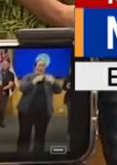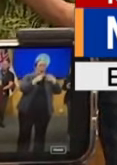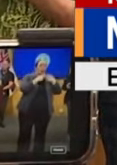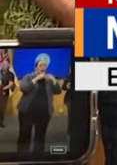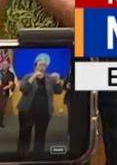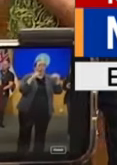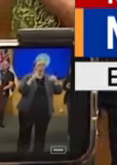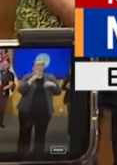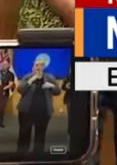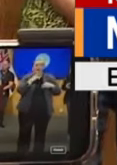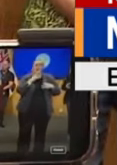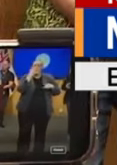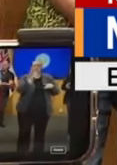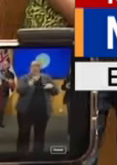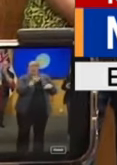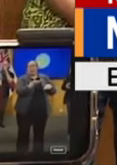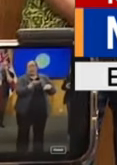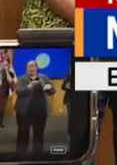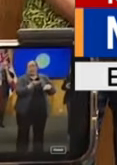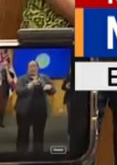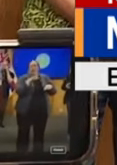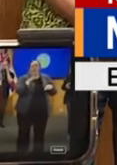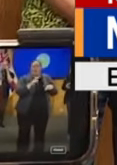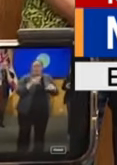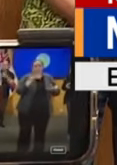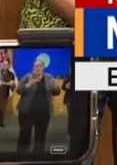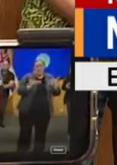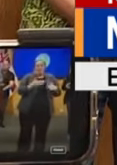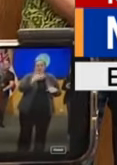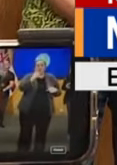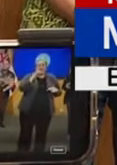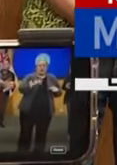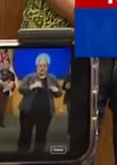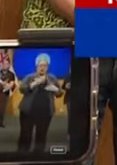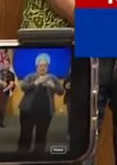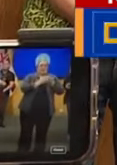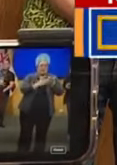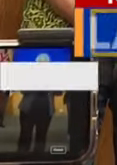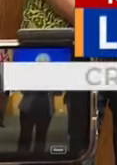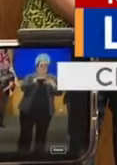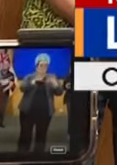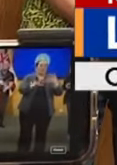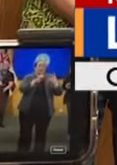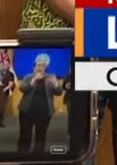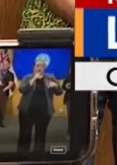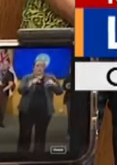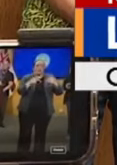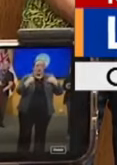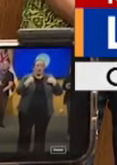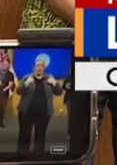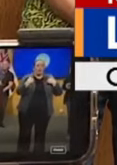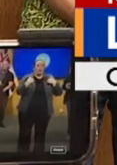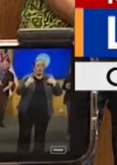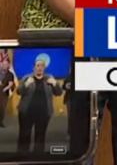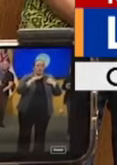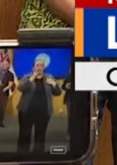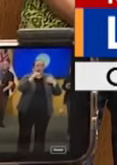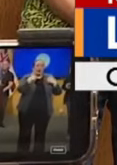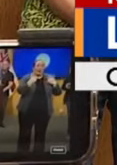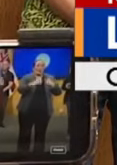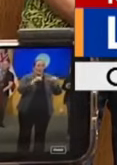And they're sleeping there. But that was probably better than some of the choices other people had, which was to not have anywhere to go.